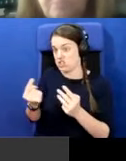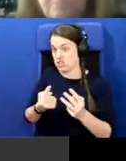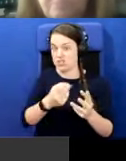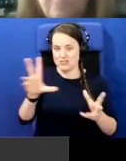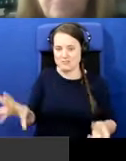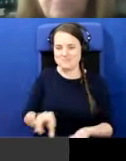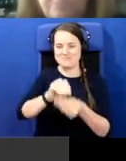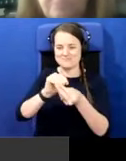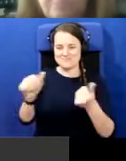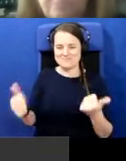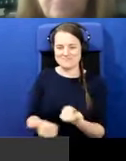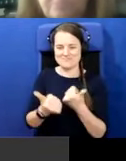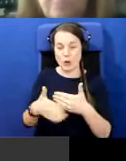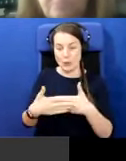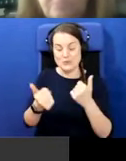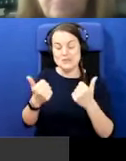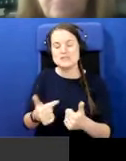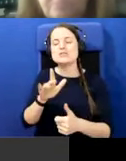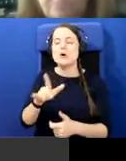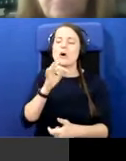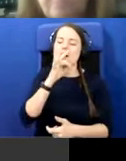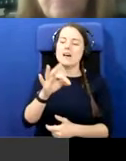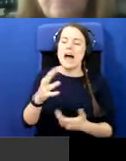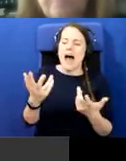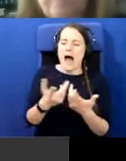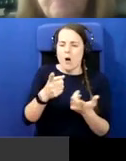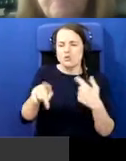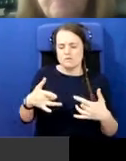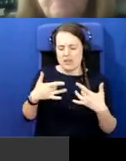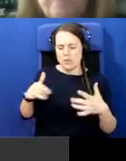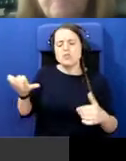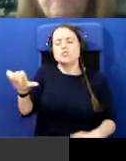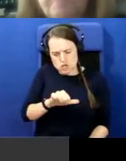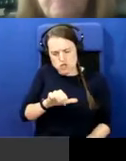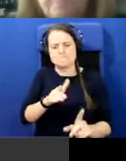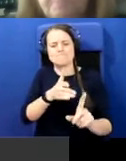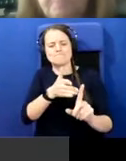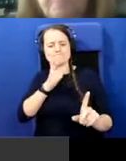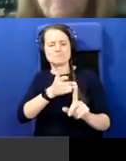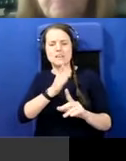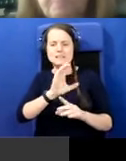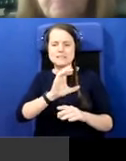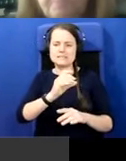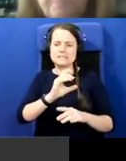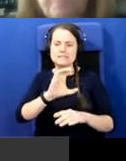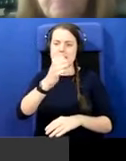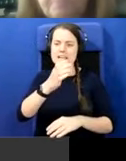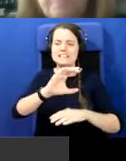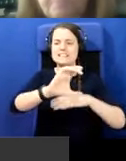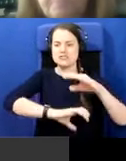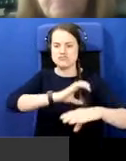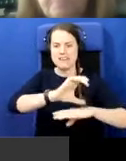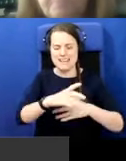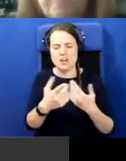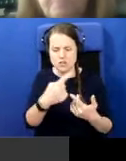ending. How do you think we should mark this centenary? Are you, you know, do you agree with how we are marking it in the way that we